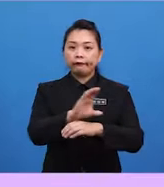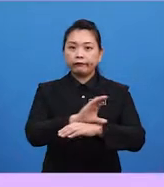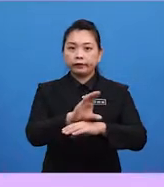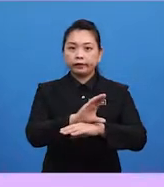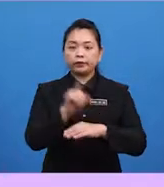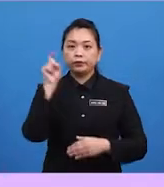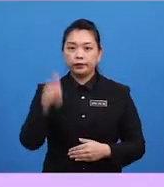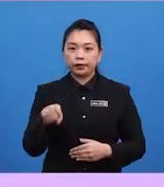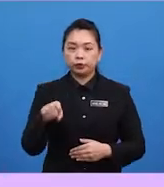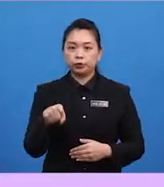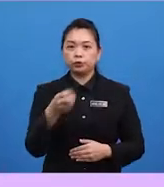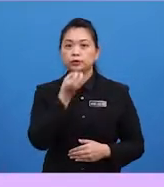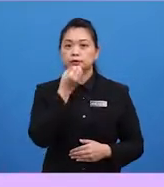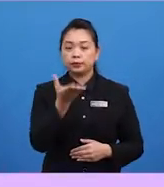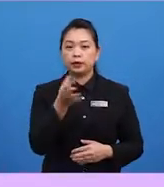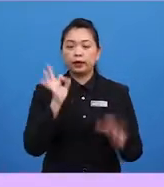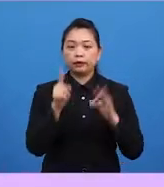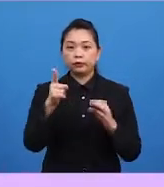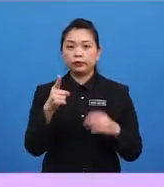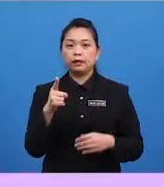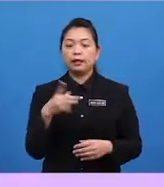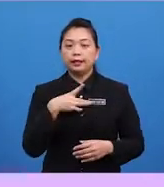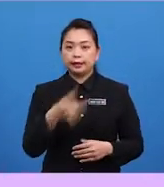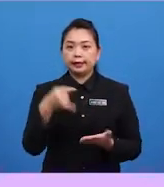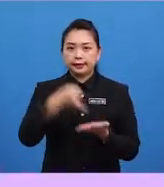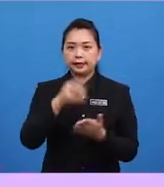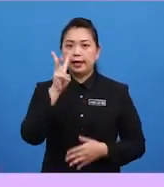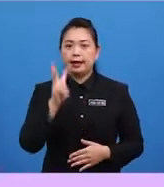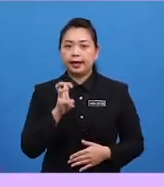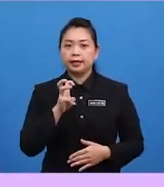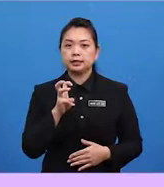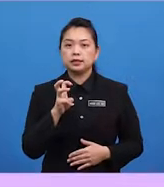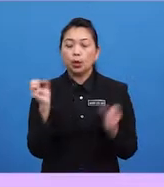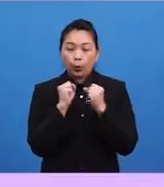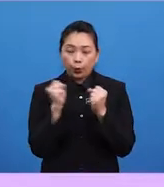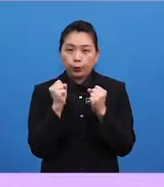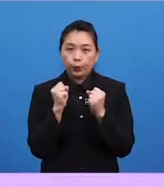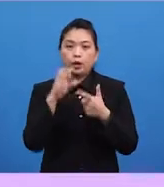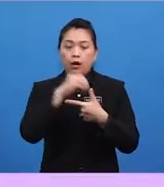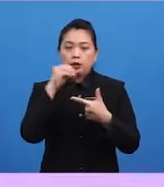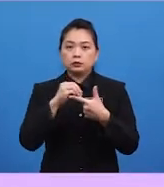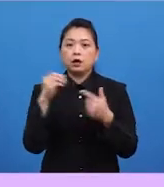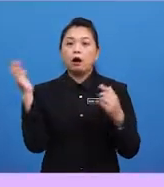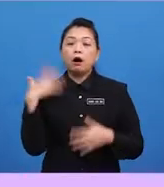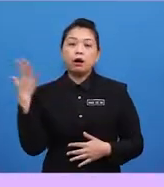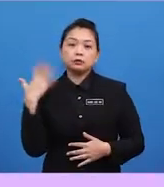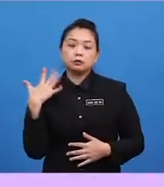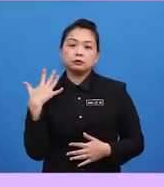to specify if you'd like it ice or cold or hot